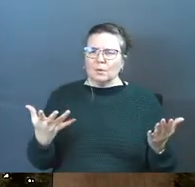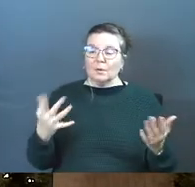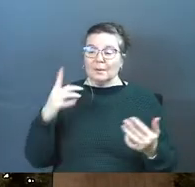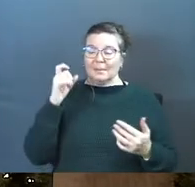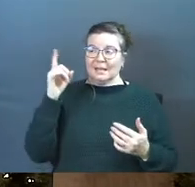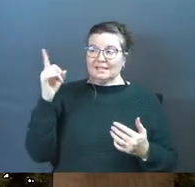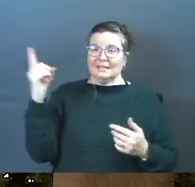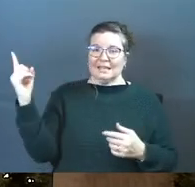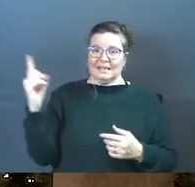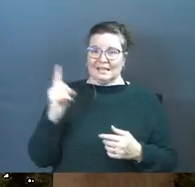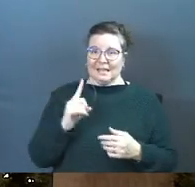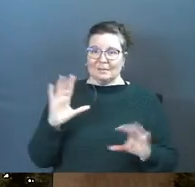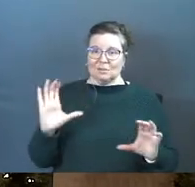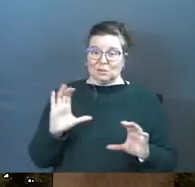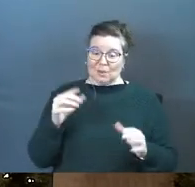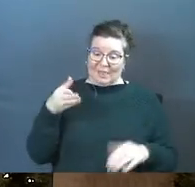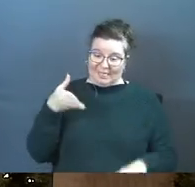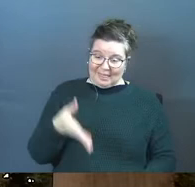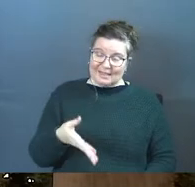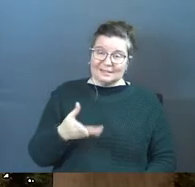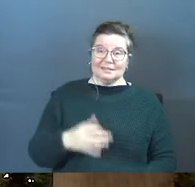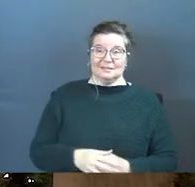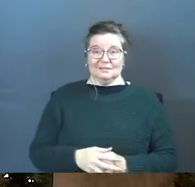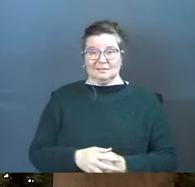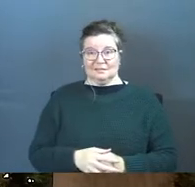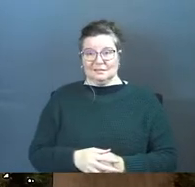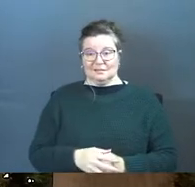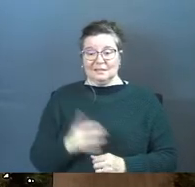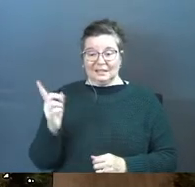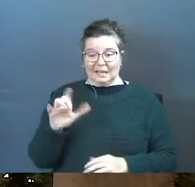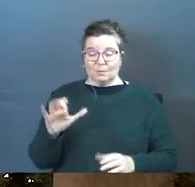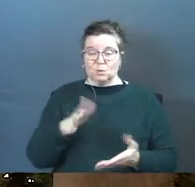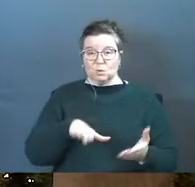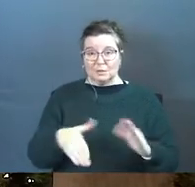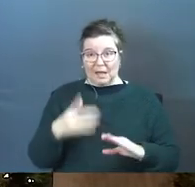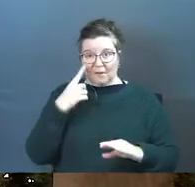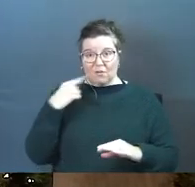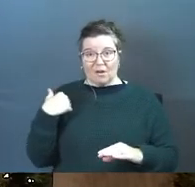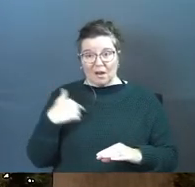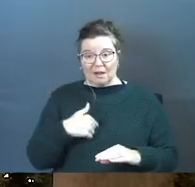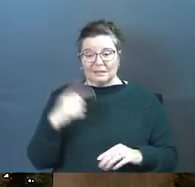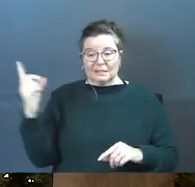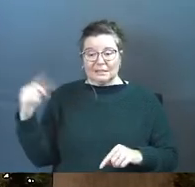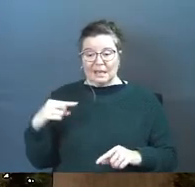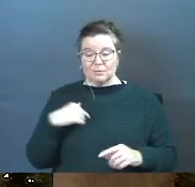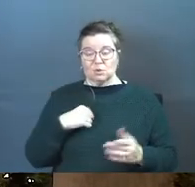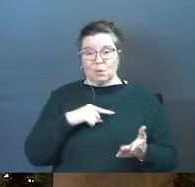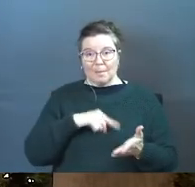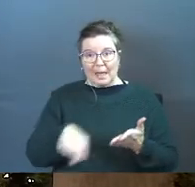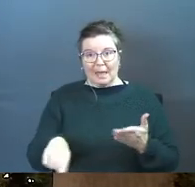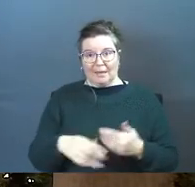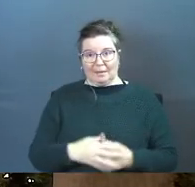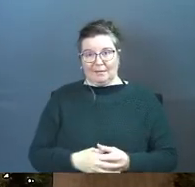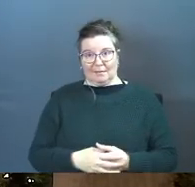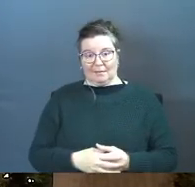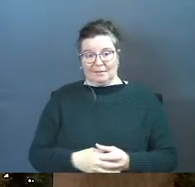Because he came to do this. He came to die for us. He came to pay.